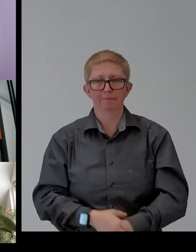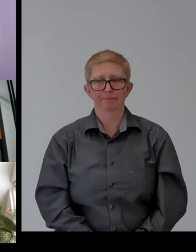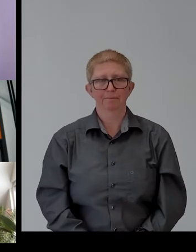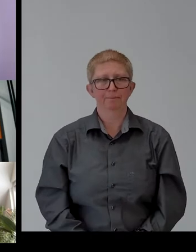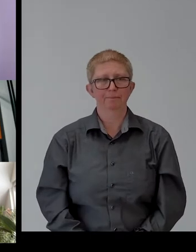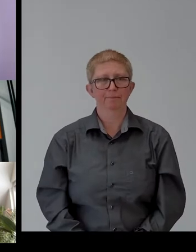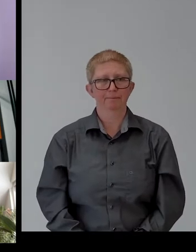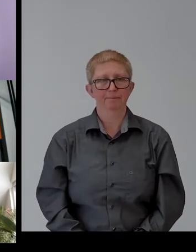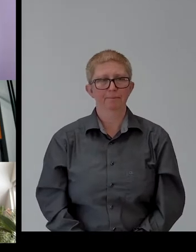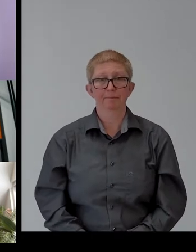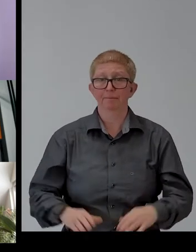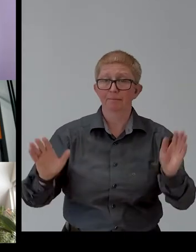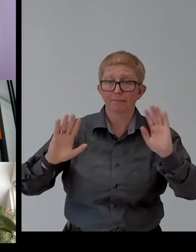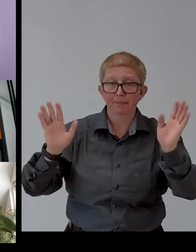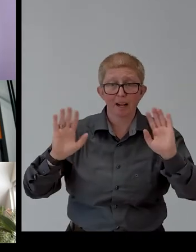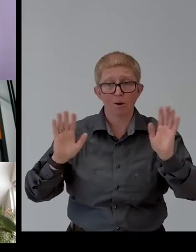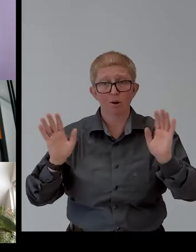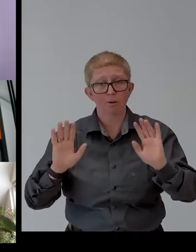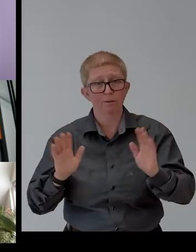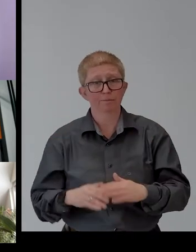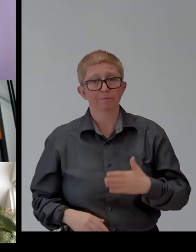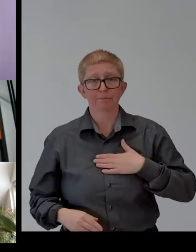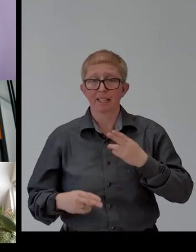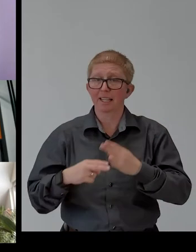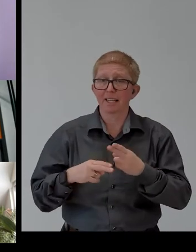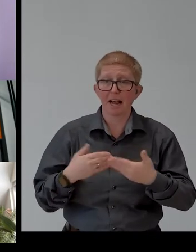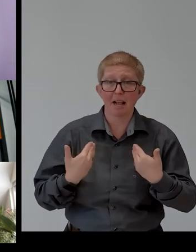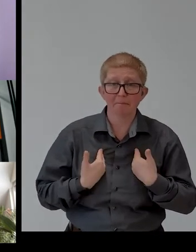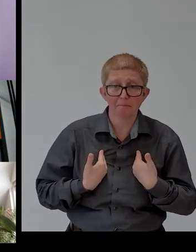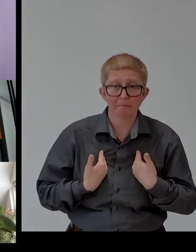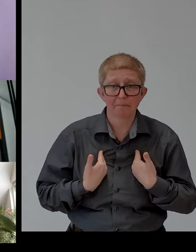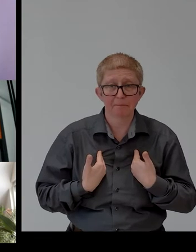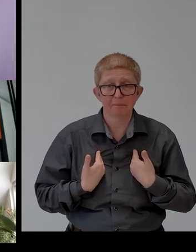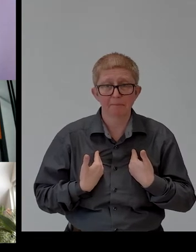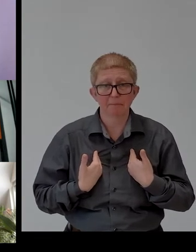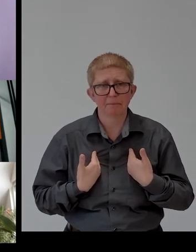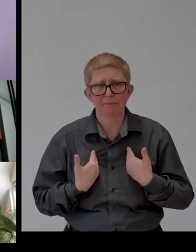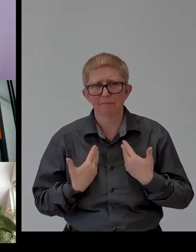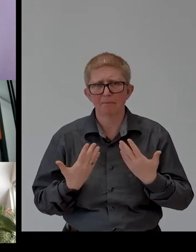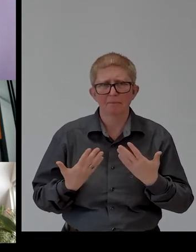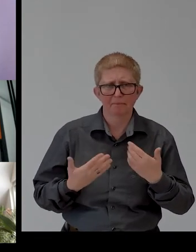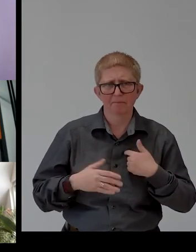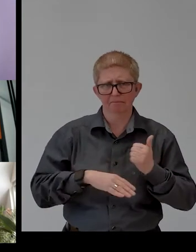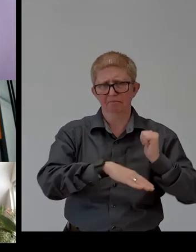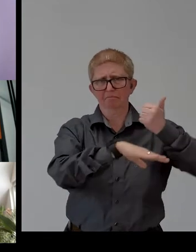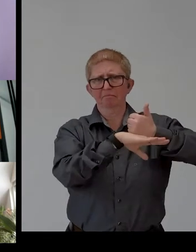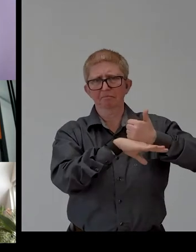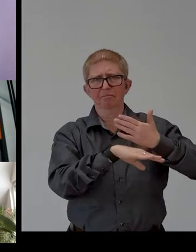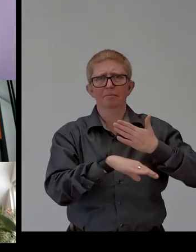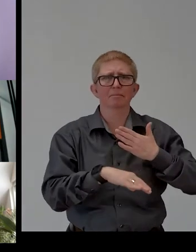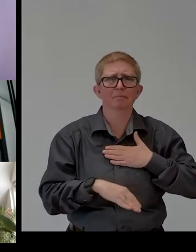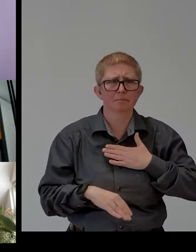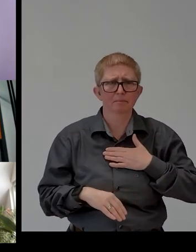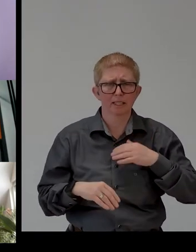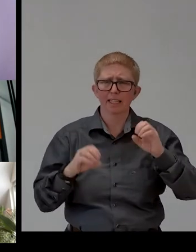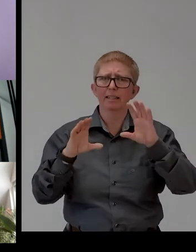Hi, I'm Beth Keaton. I'm the Executive Director of Griffin-Hammis Associates. We'd like to thank the Xero Conference for